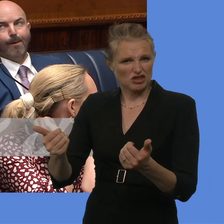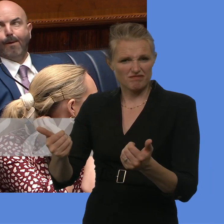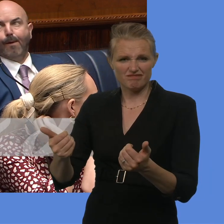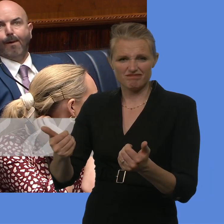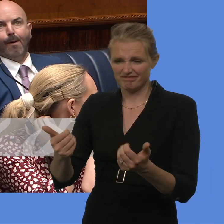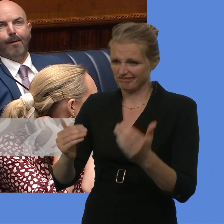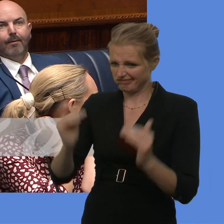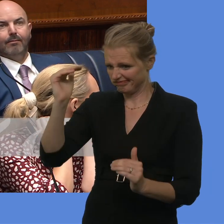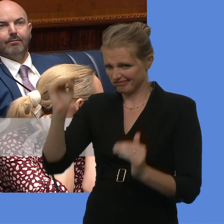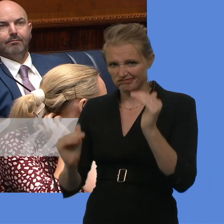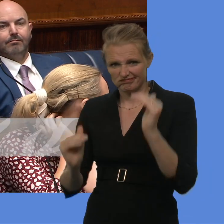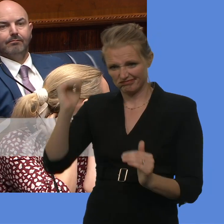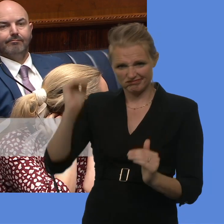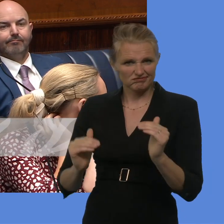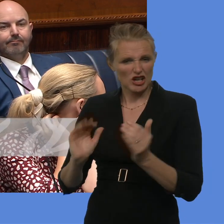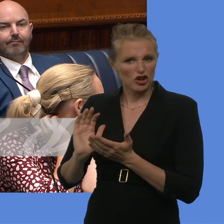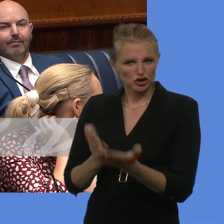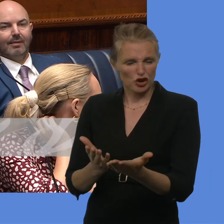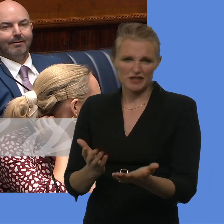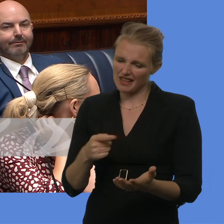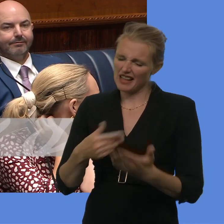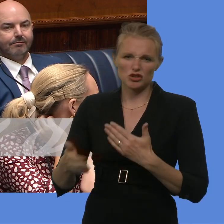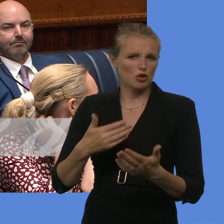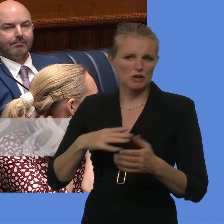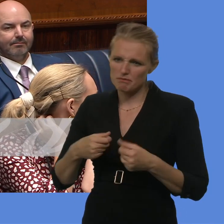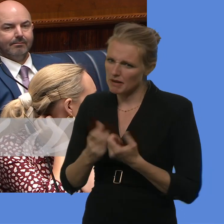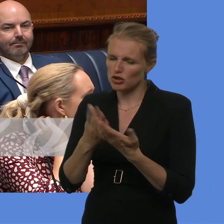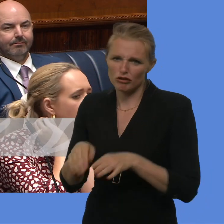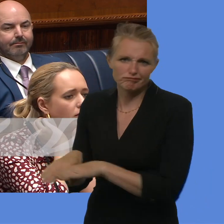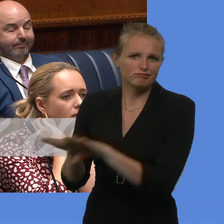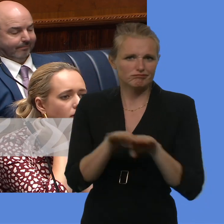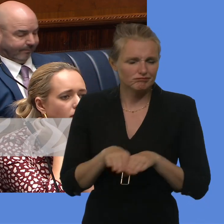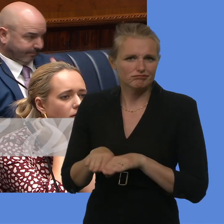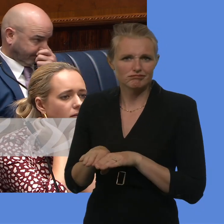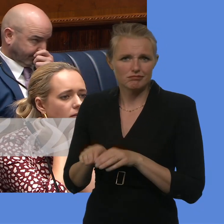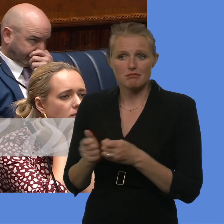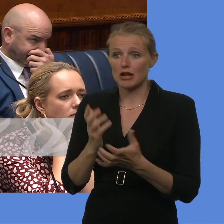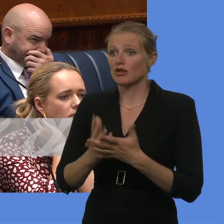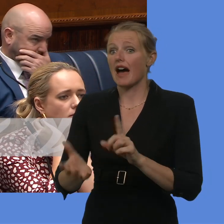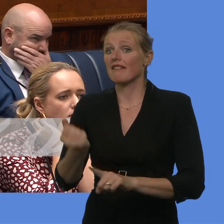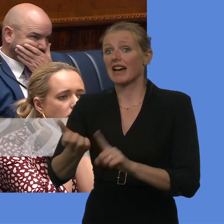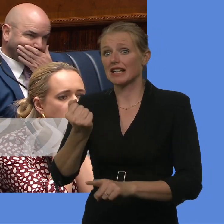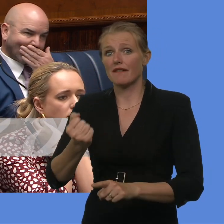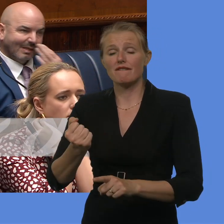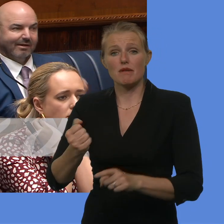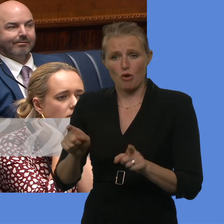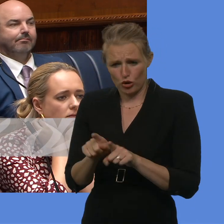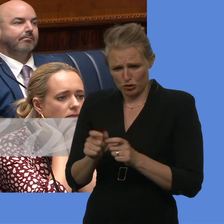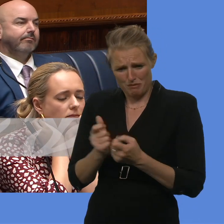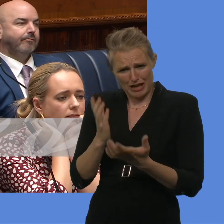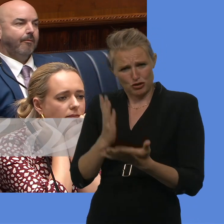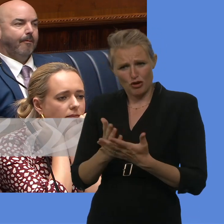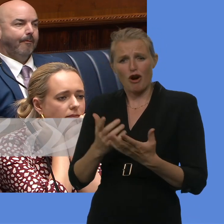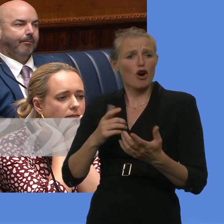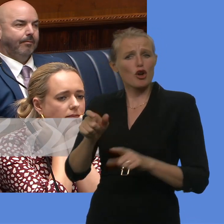priority for all ministers as part of a programme for public service transformation, not least to ensure more efficient and effective outcomes, but also as a means of integration and reconciliation